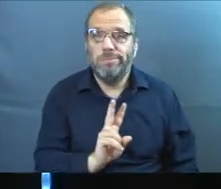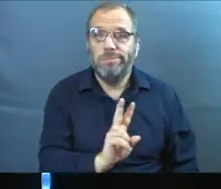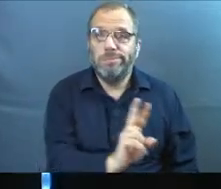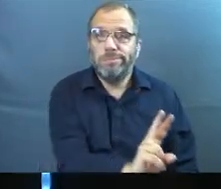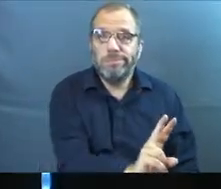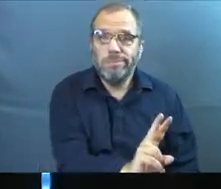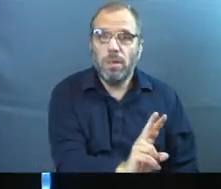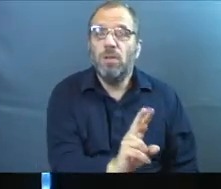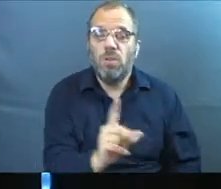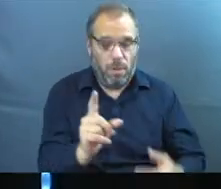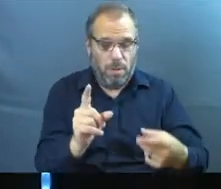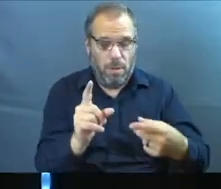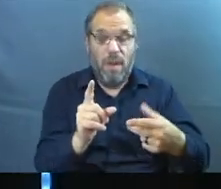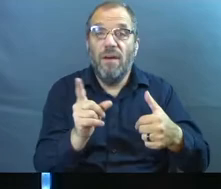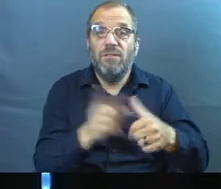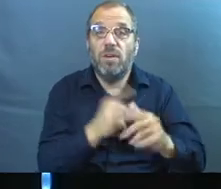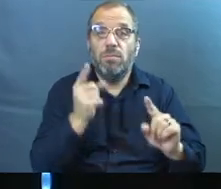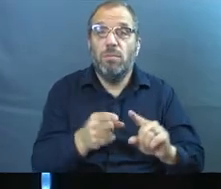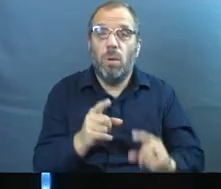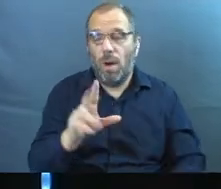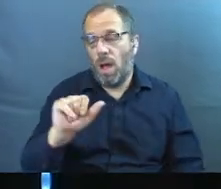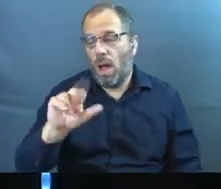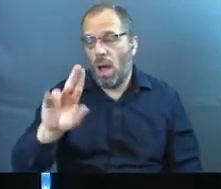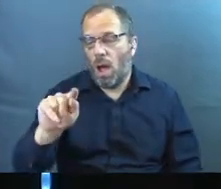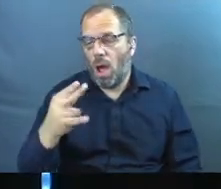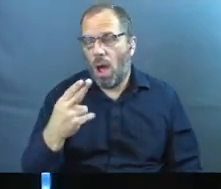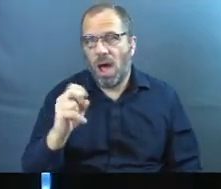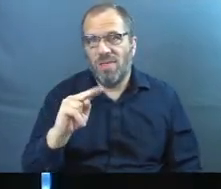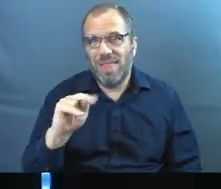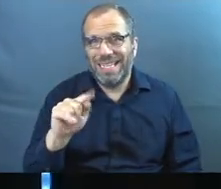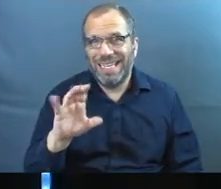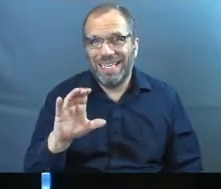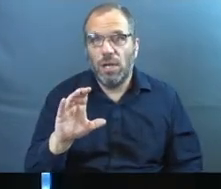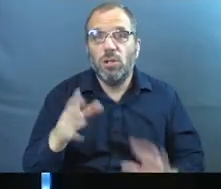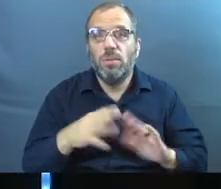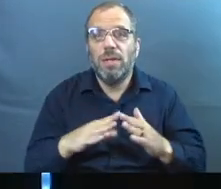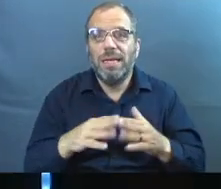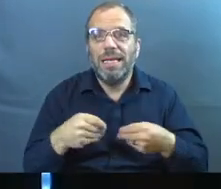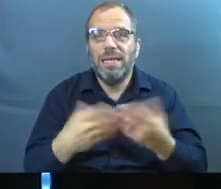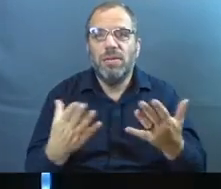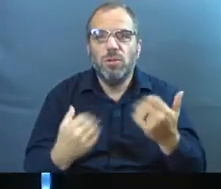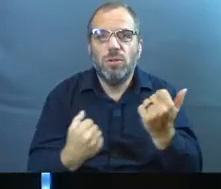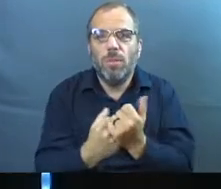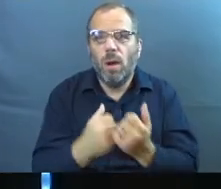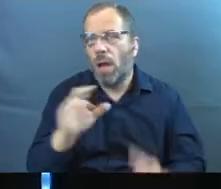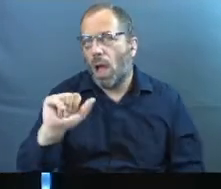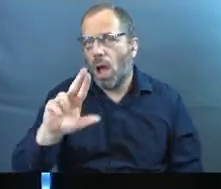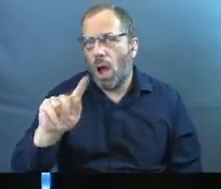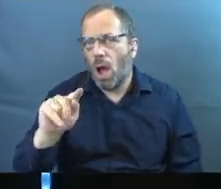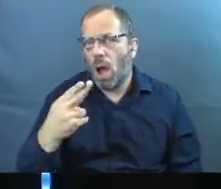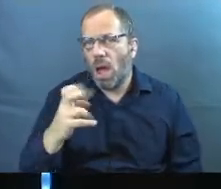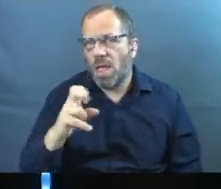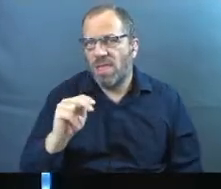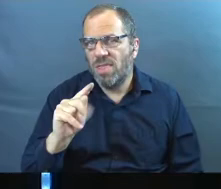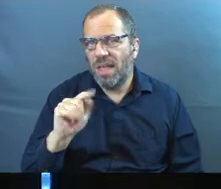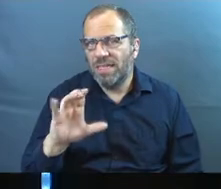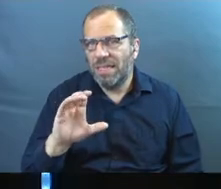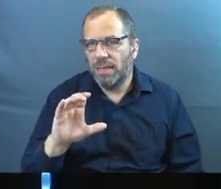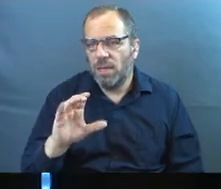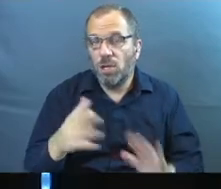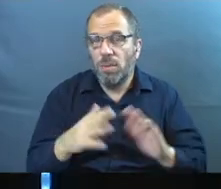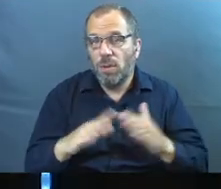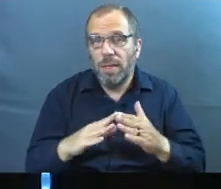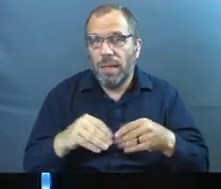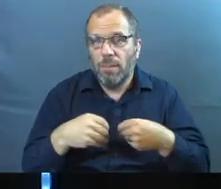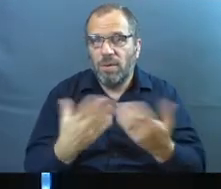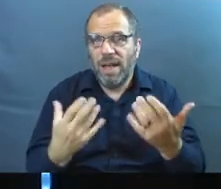Here's the first point. Authentic community brings support. When we surround ourselves with people who love us